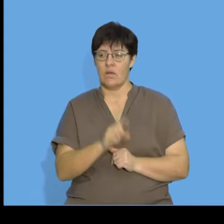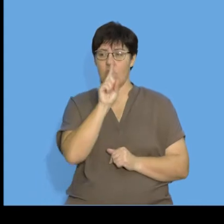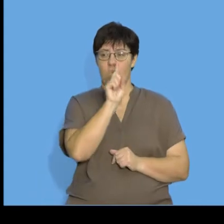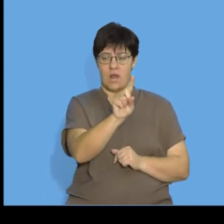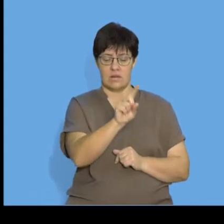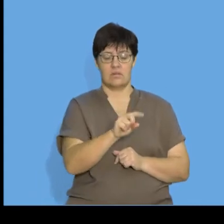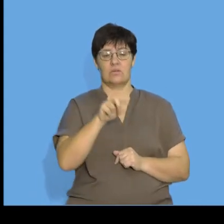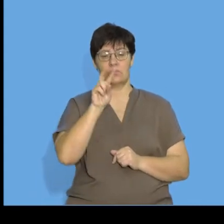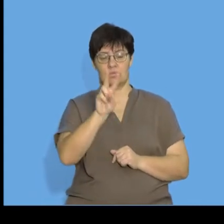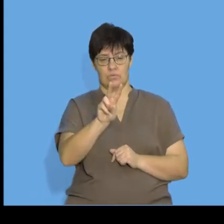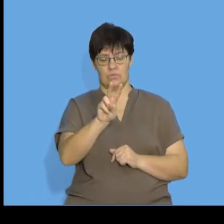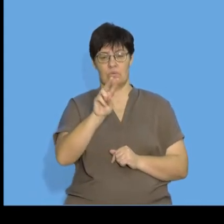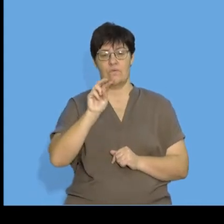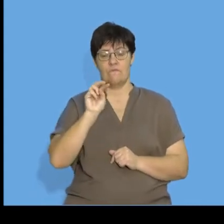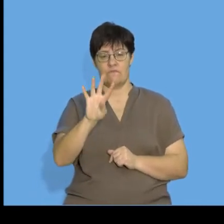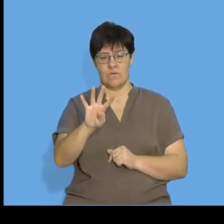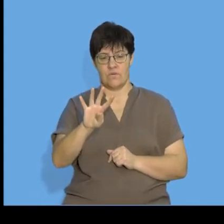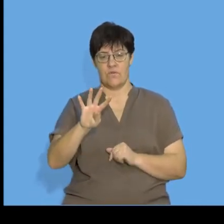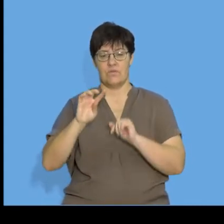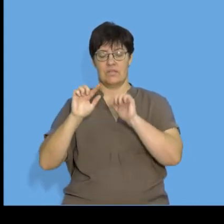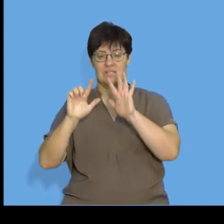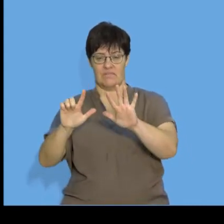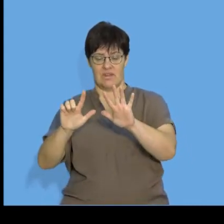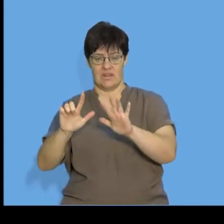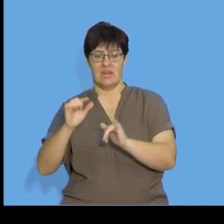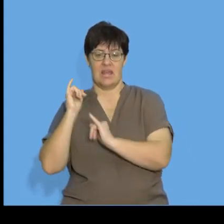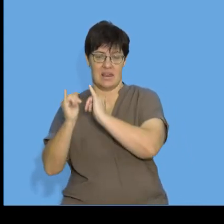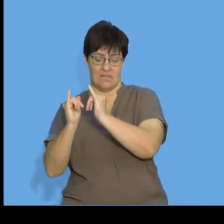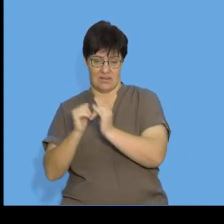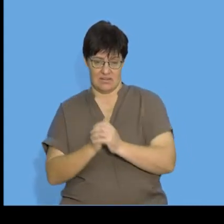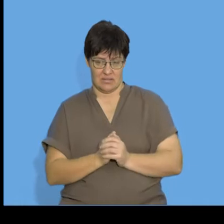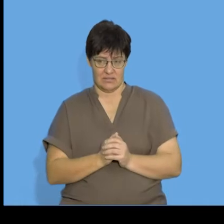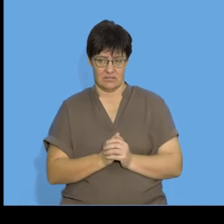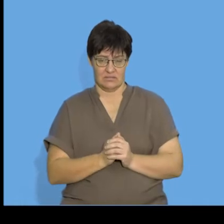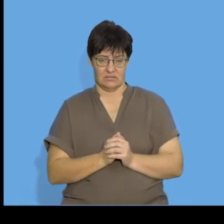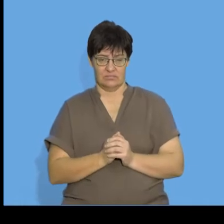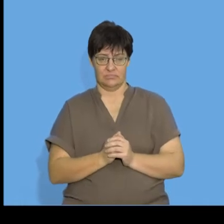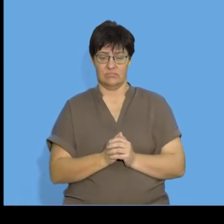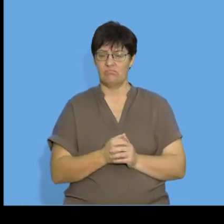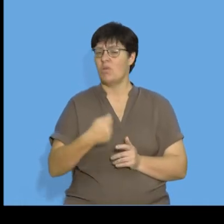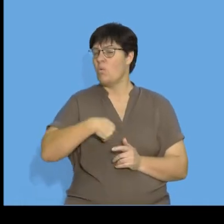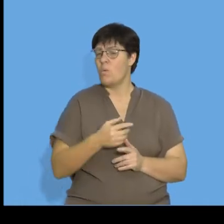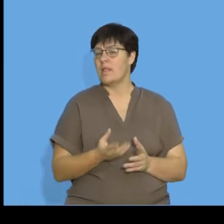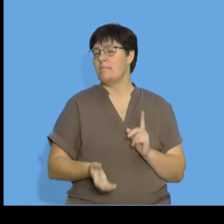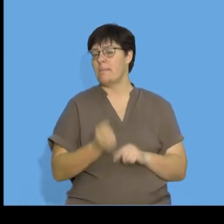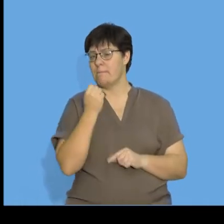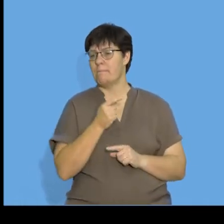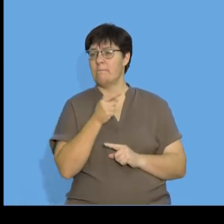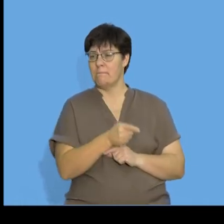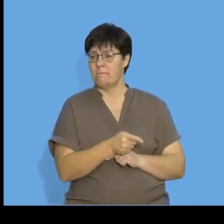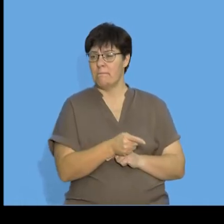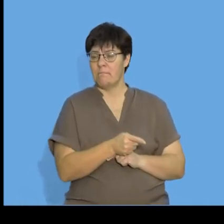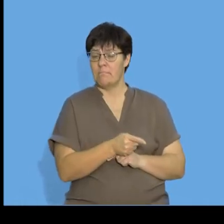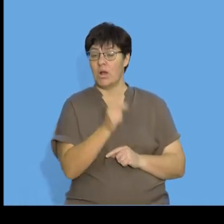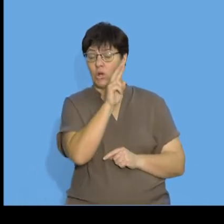goes 1, 2, 4, 7, 11 and we are going to determine whether